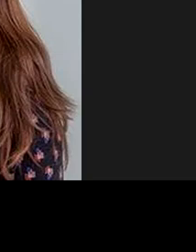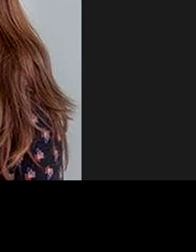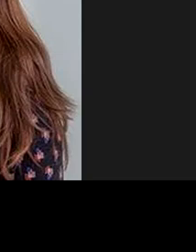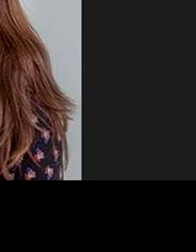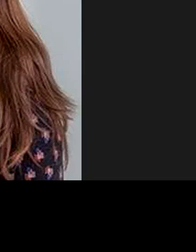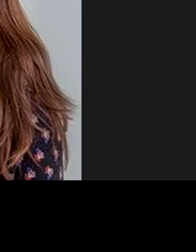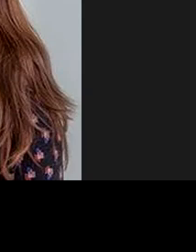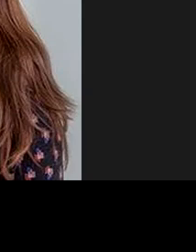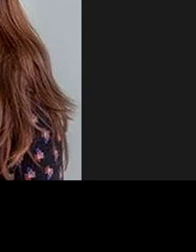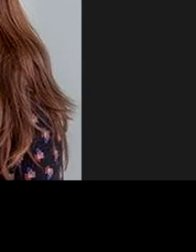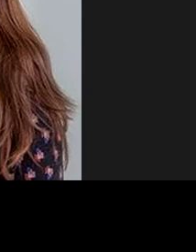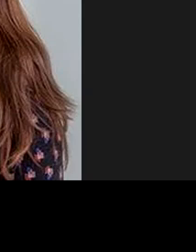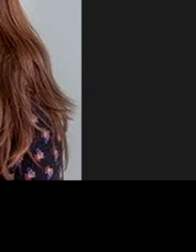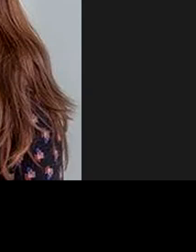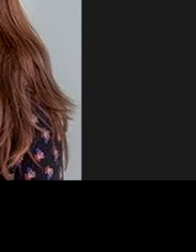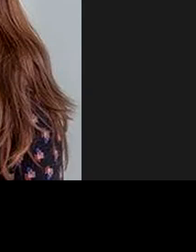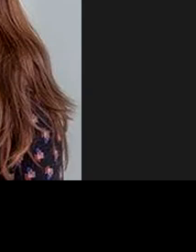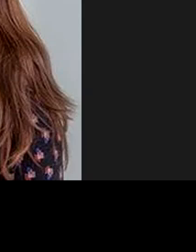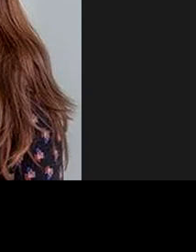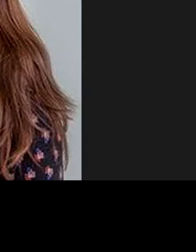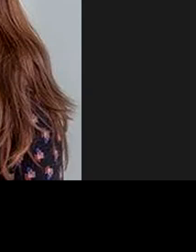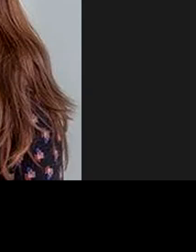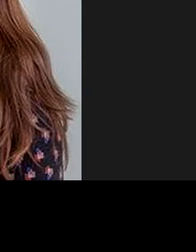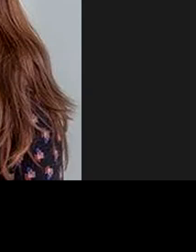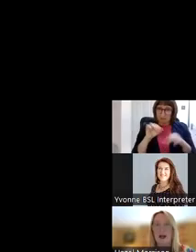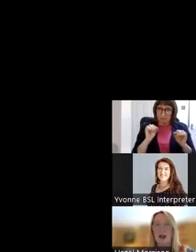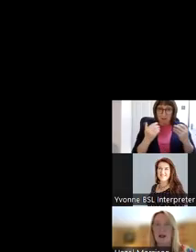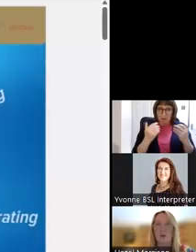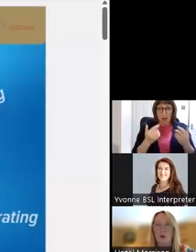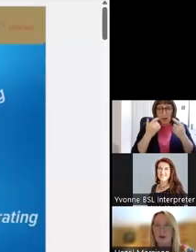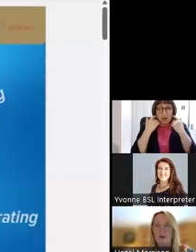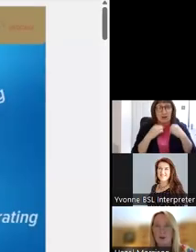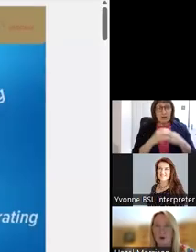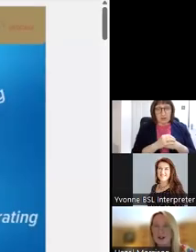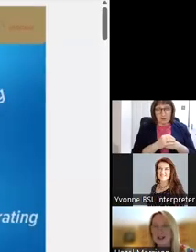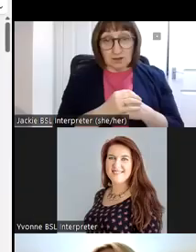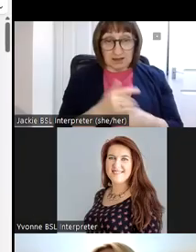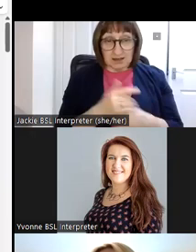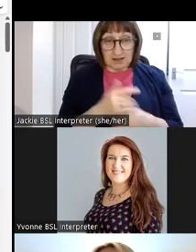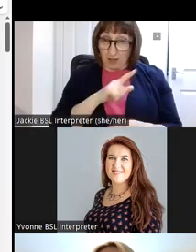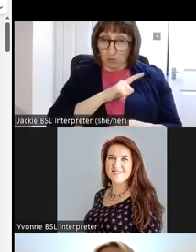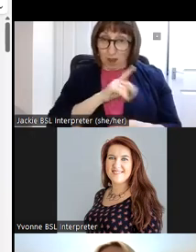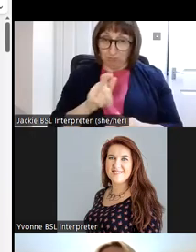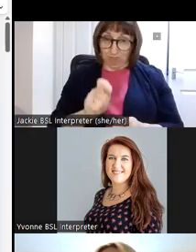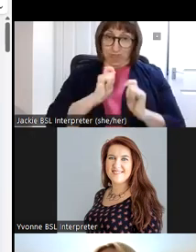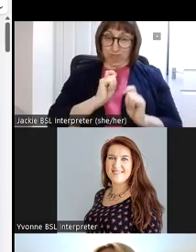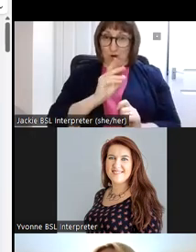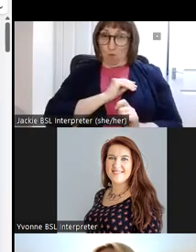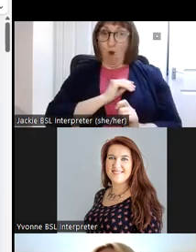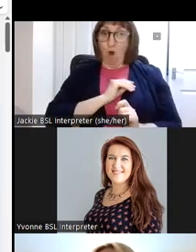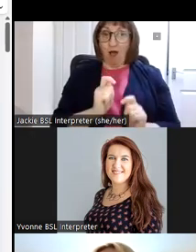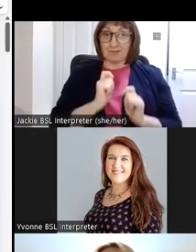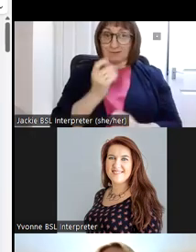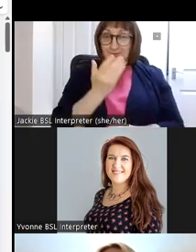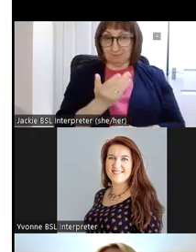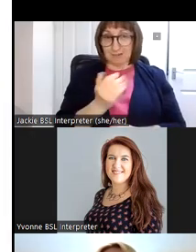the uh presentation which uh actually won us the award uh and that